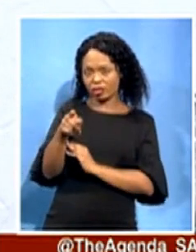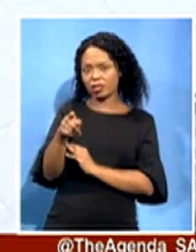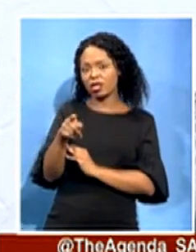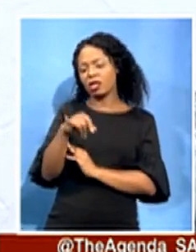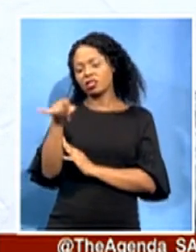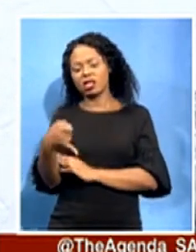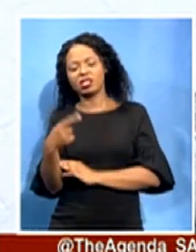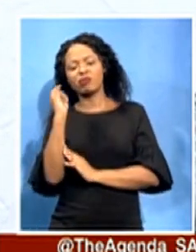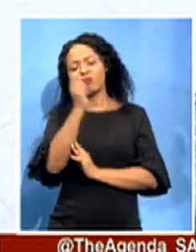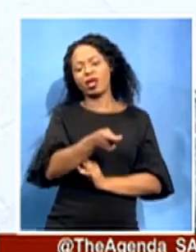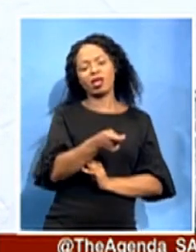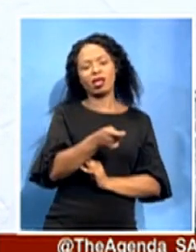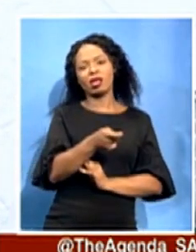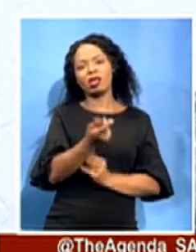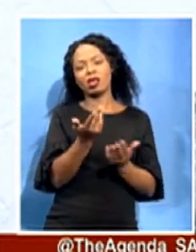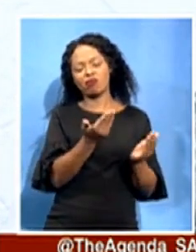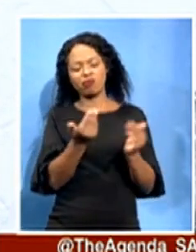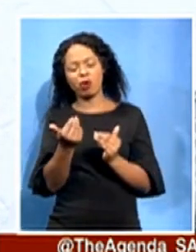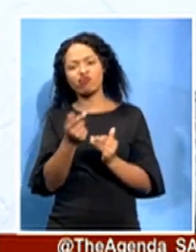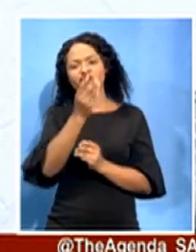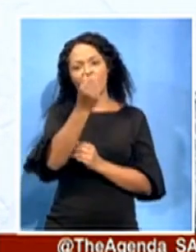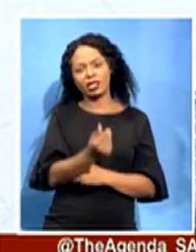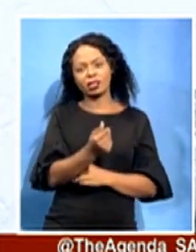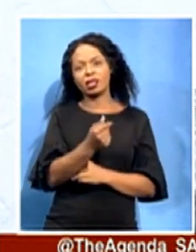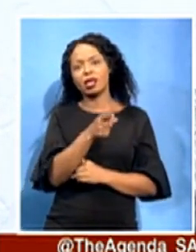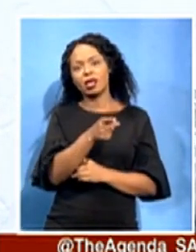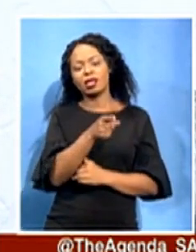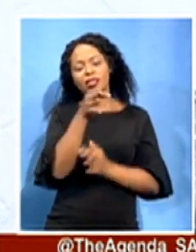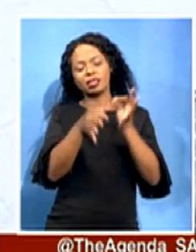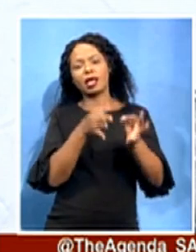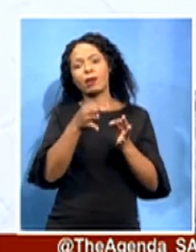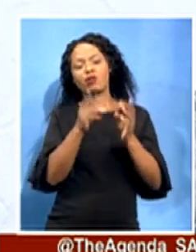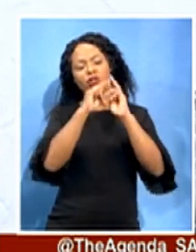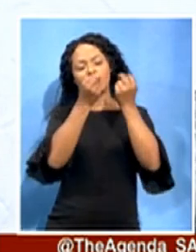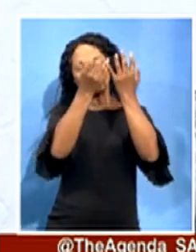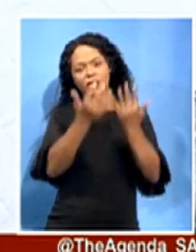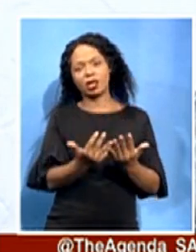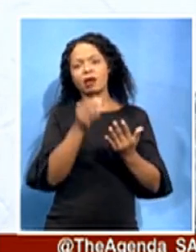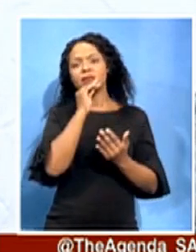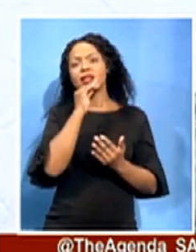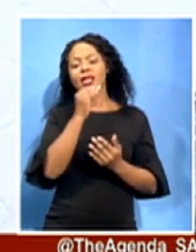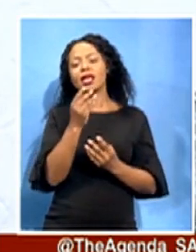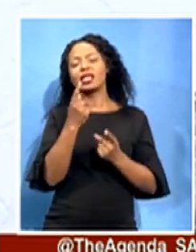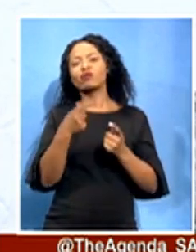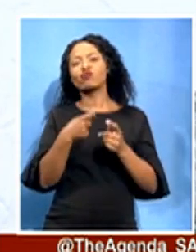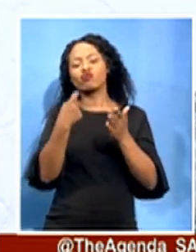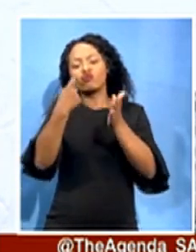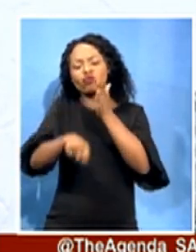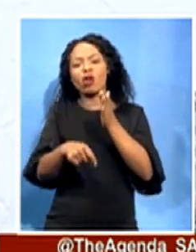the provincial or the national treasury, the expenditure would have increased to $873